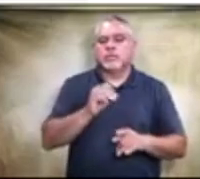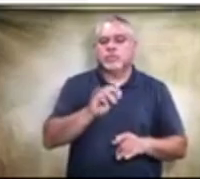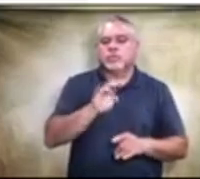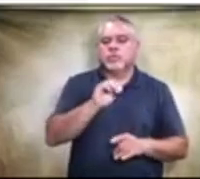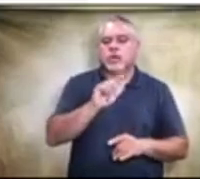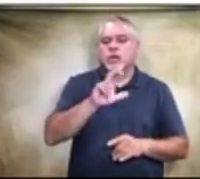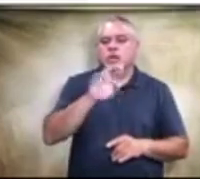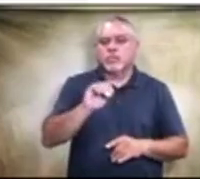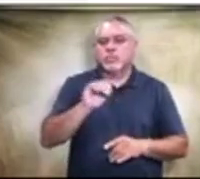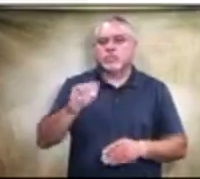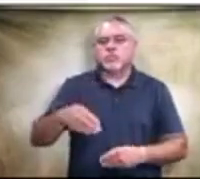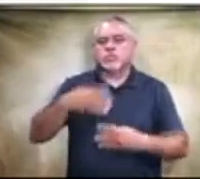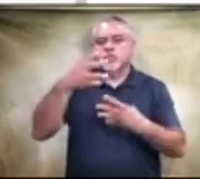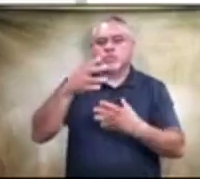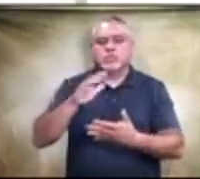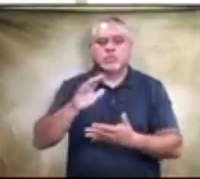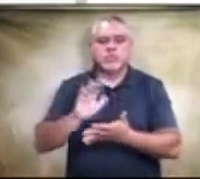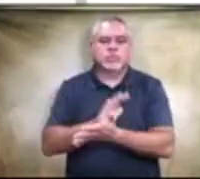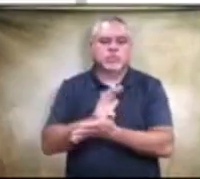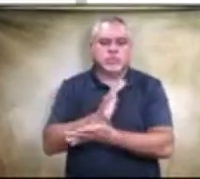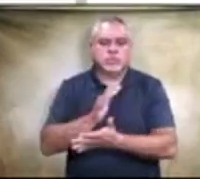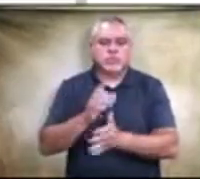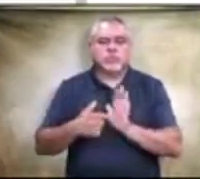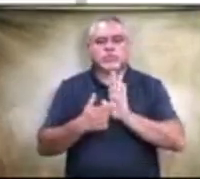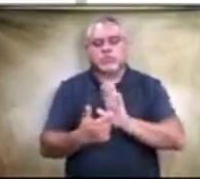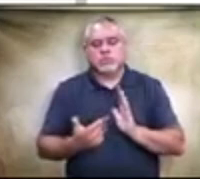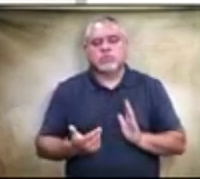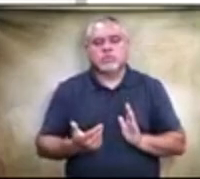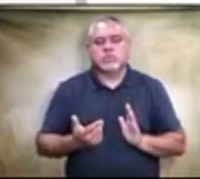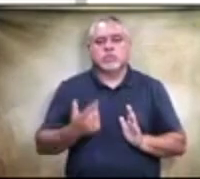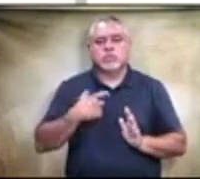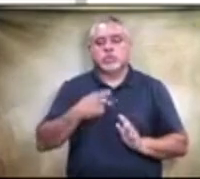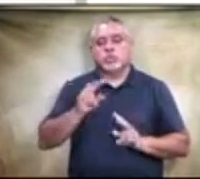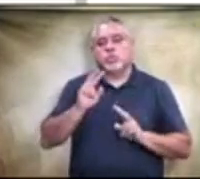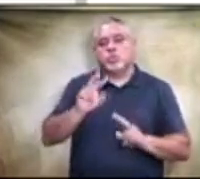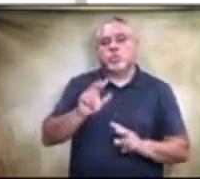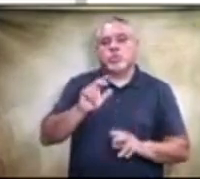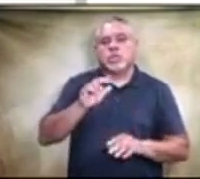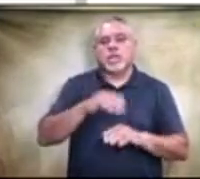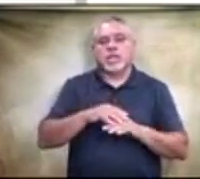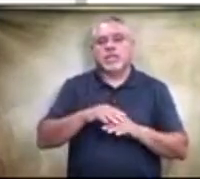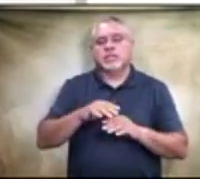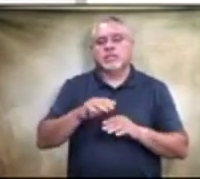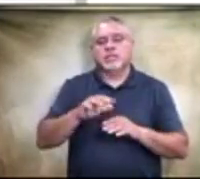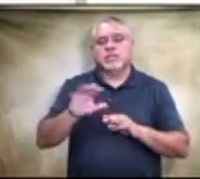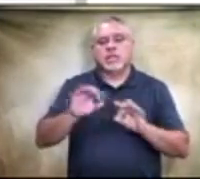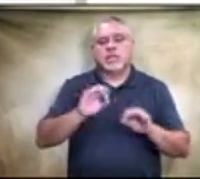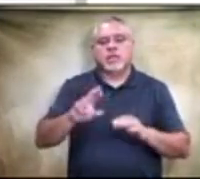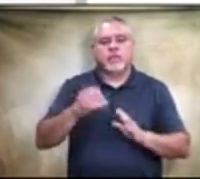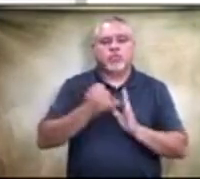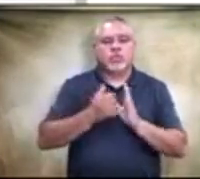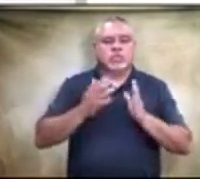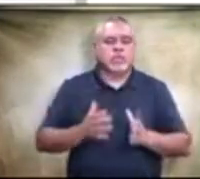his, uh, documentation. Um, as we look at the selection of architects, we start with